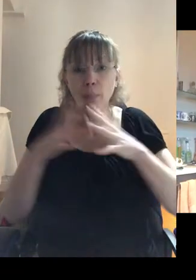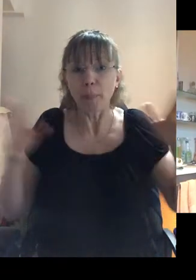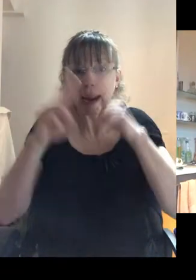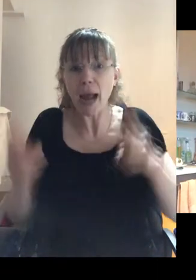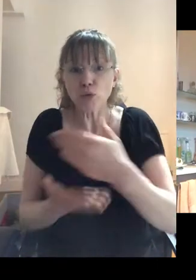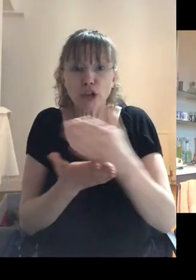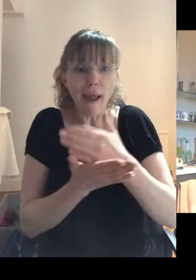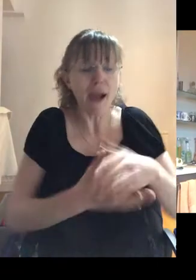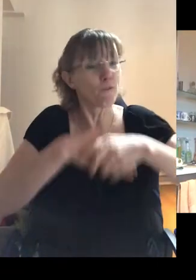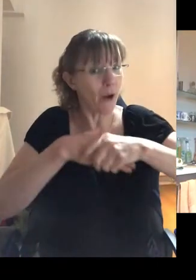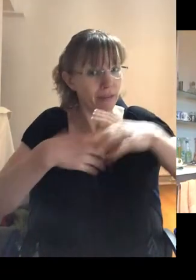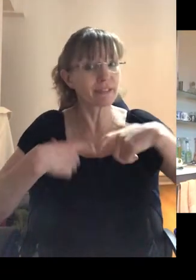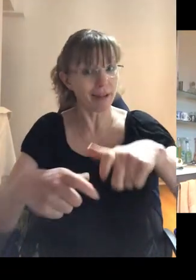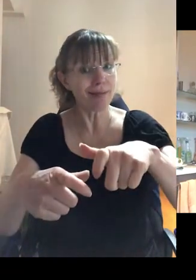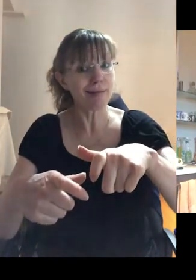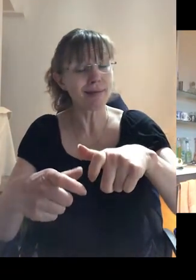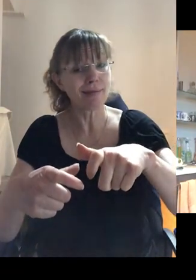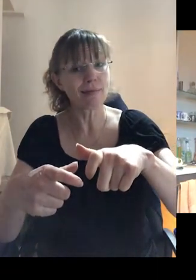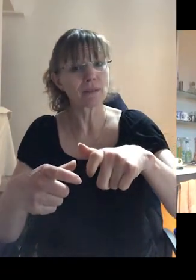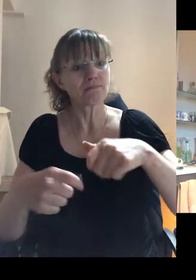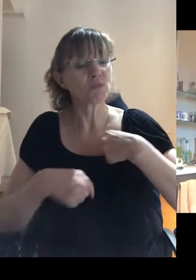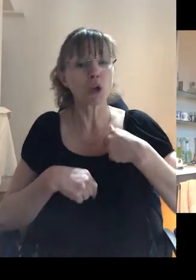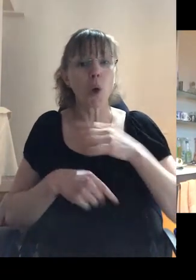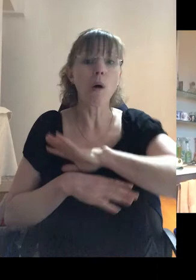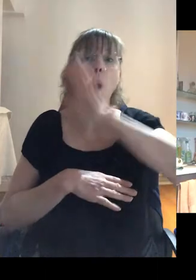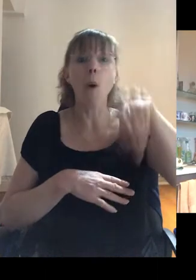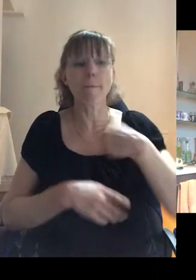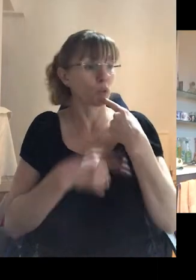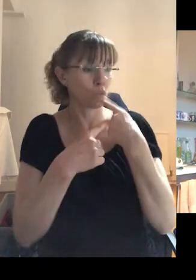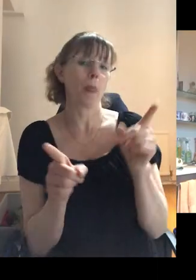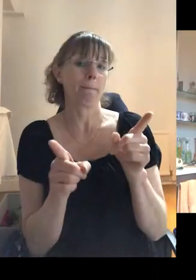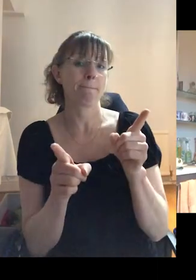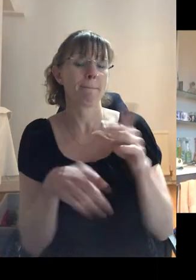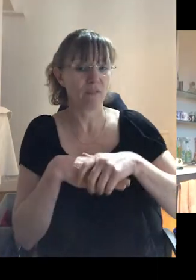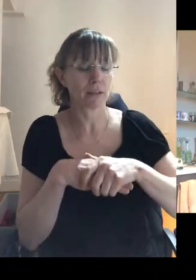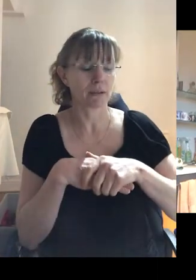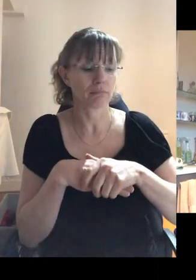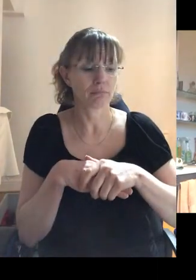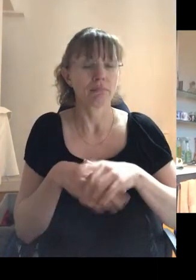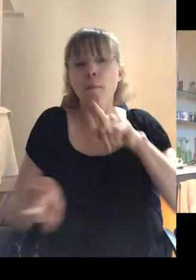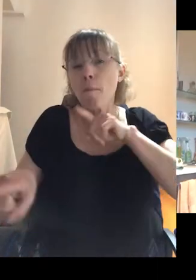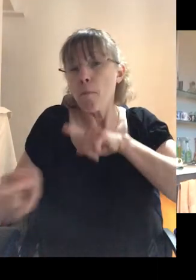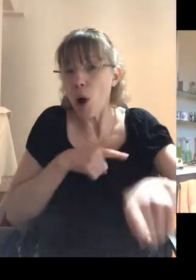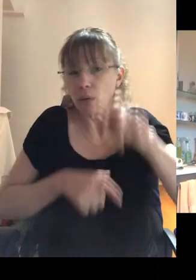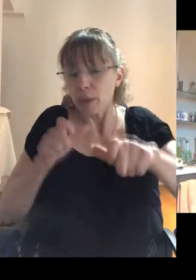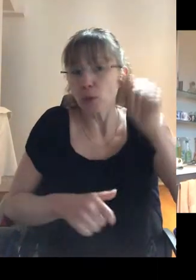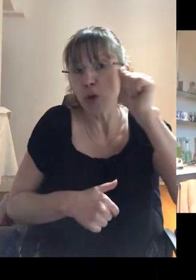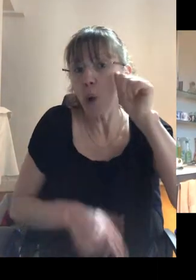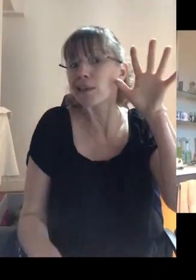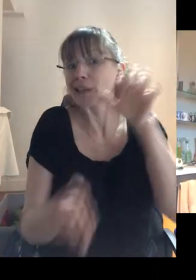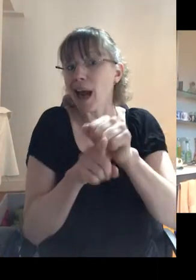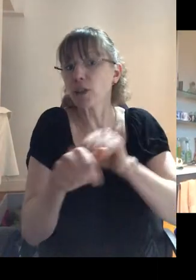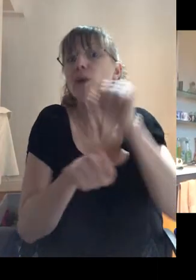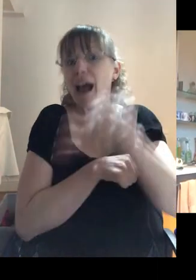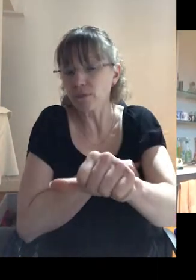house share with my friends still. Um, and I just went home and told them, um, most people I know again, who were diagnosed after